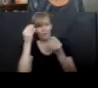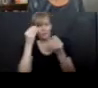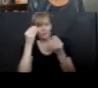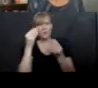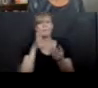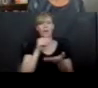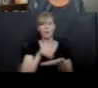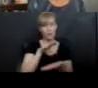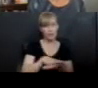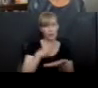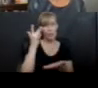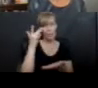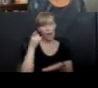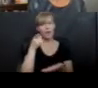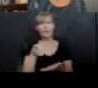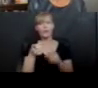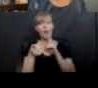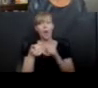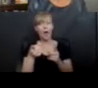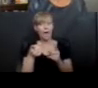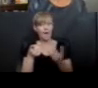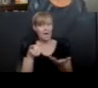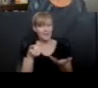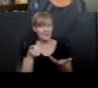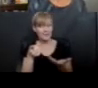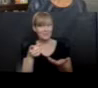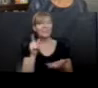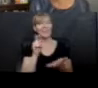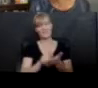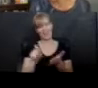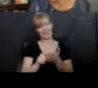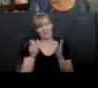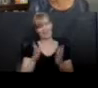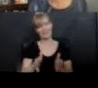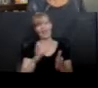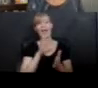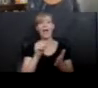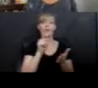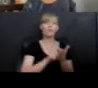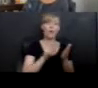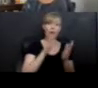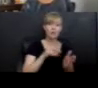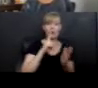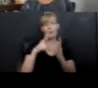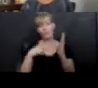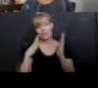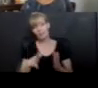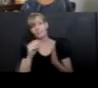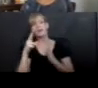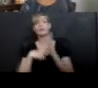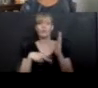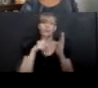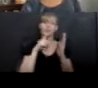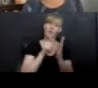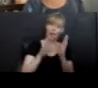are what? A writer. And writers are readers. And readers are writers. And writers are